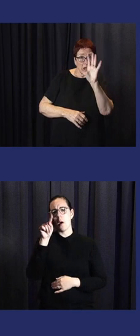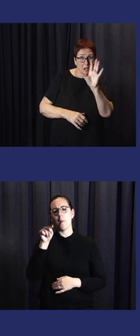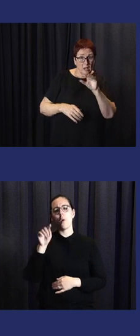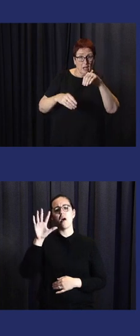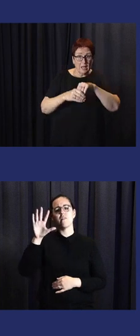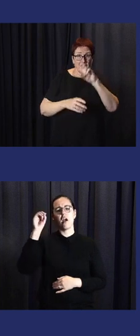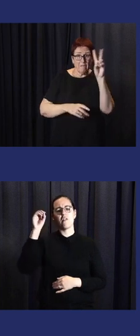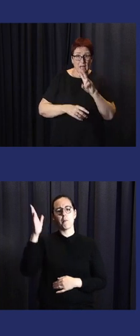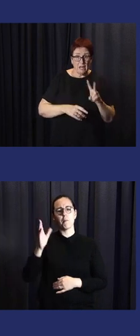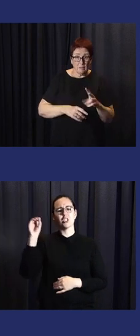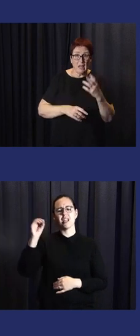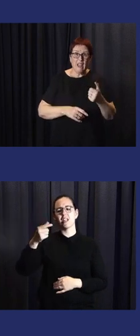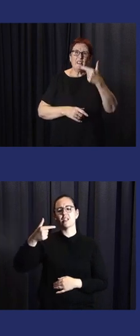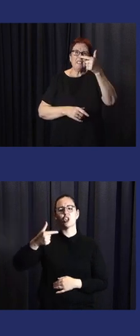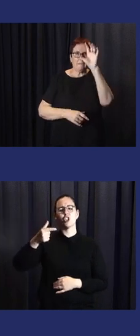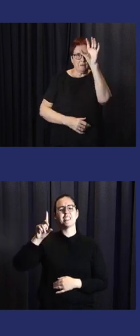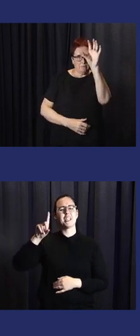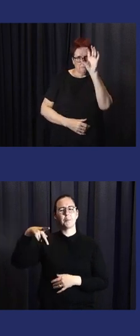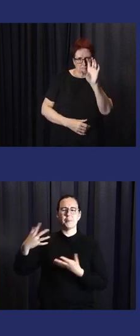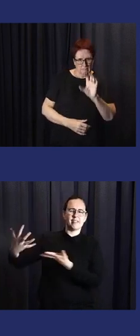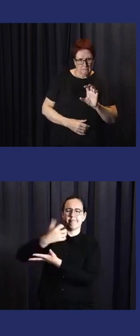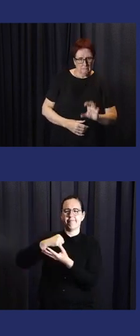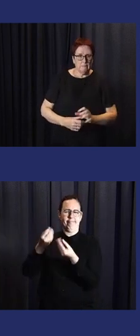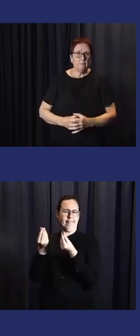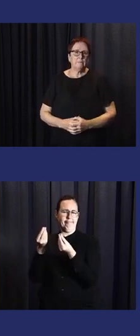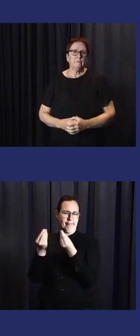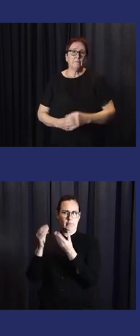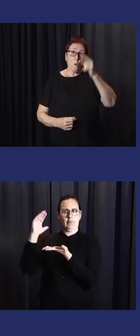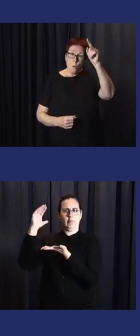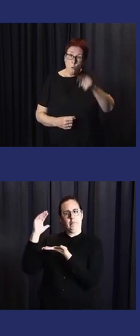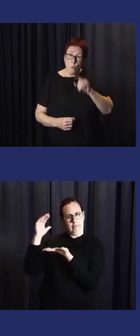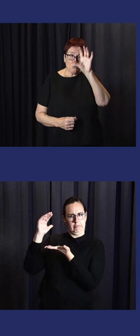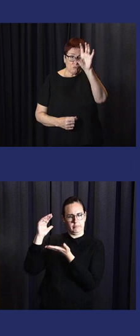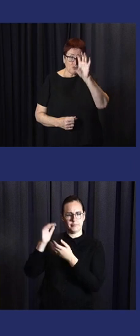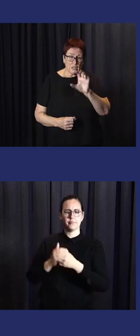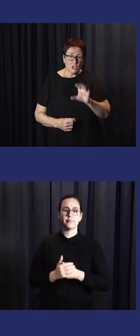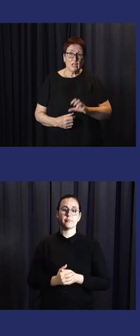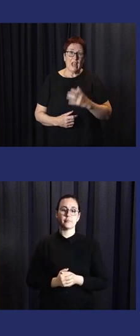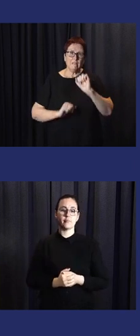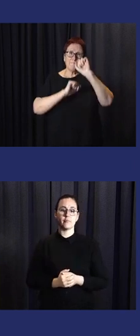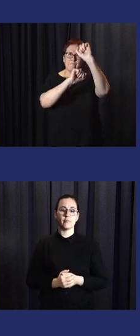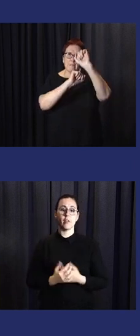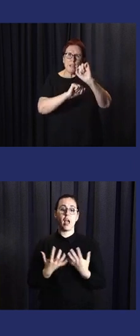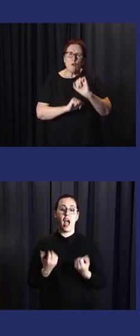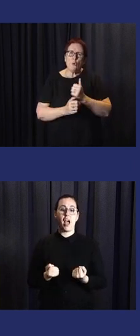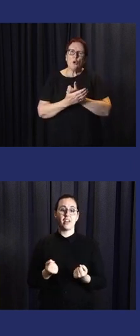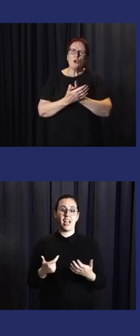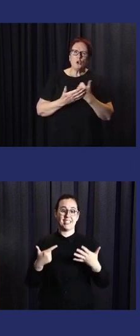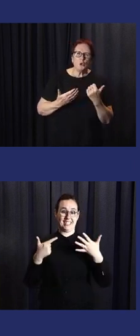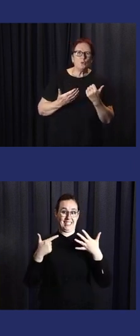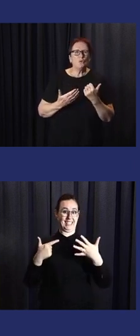And for the natural disaster zoning map of Vietnam, we divided it into seven regions.